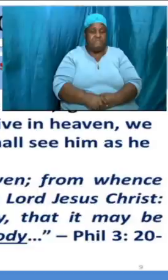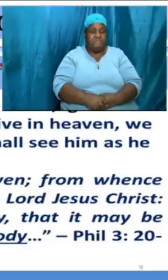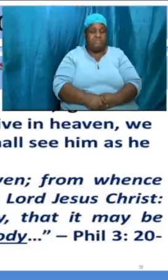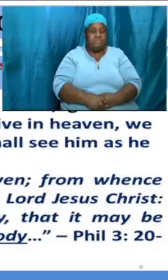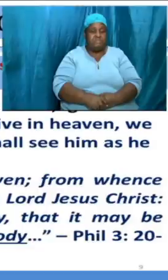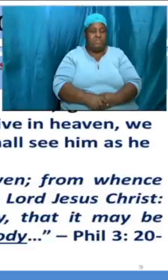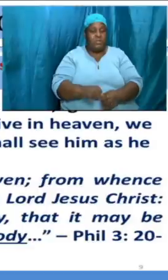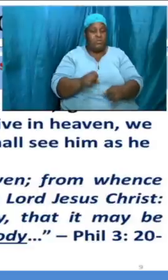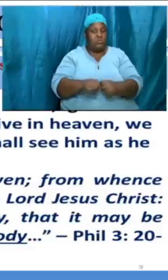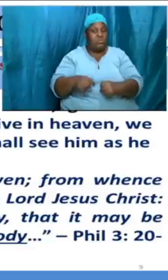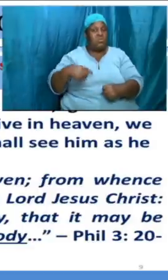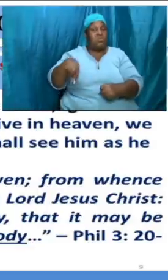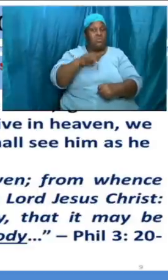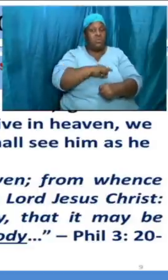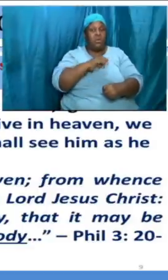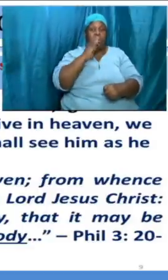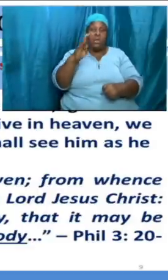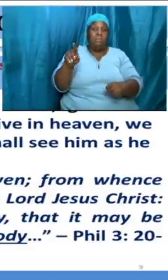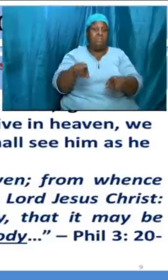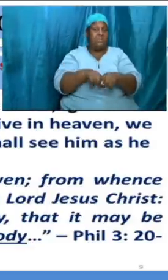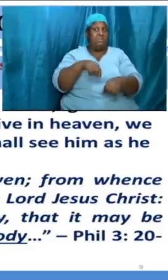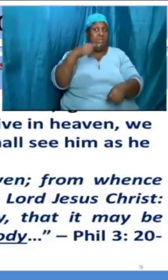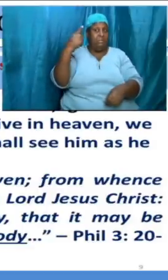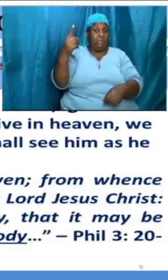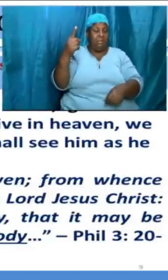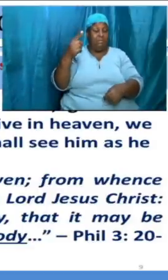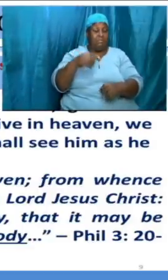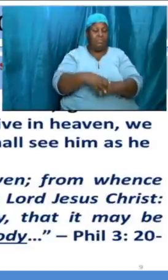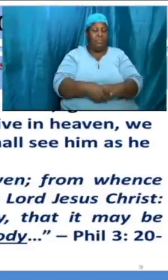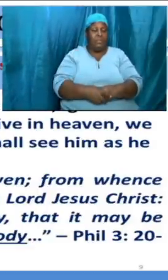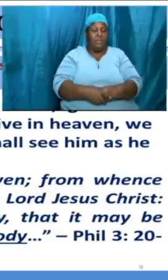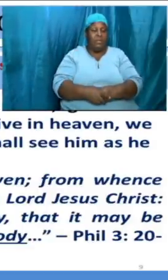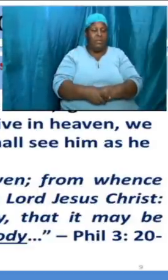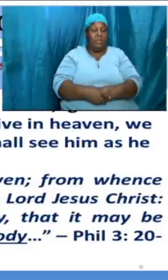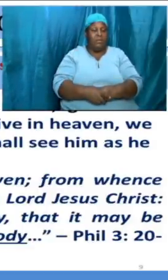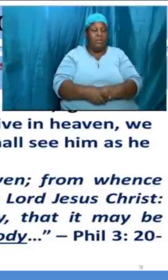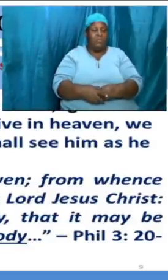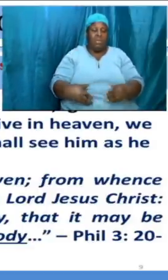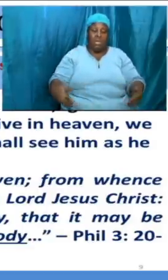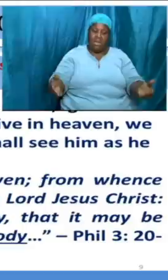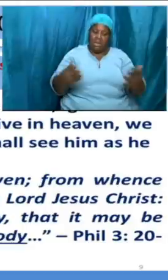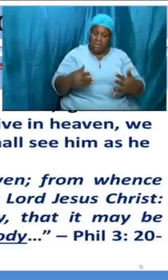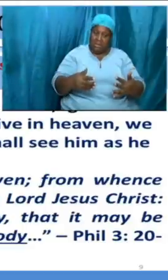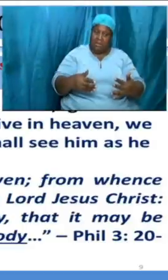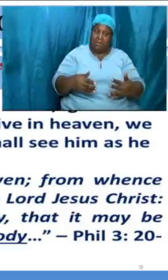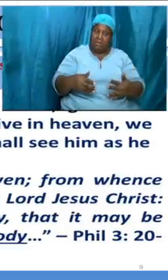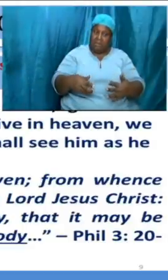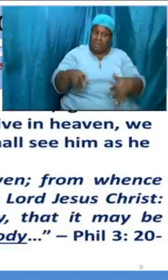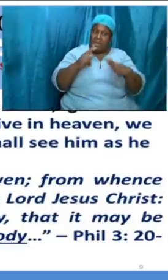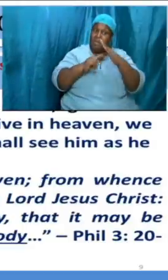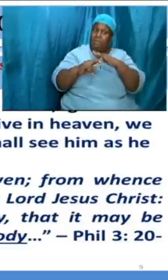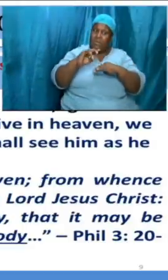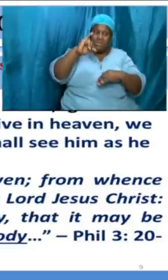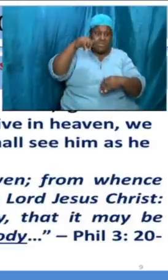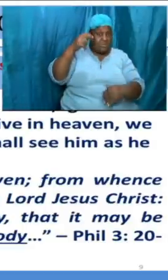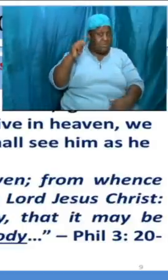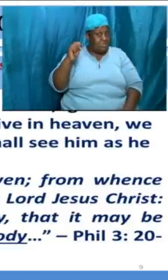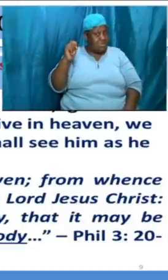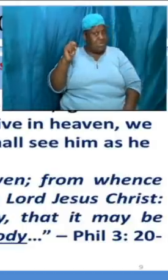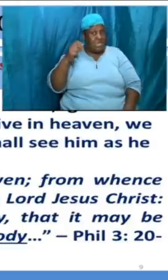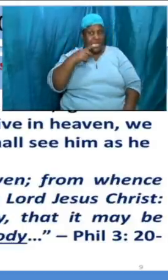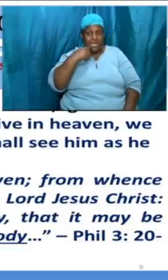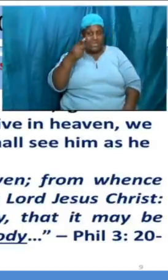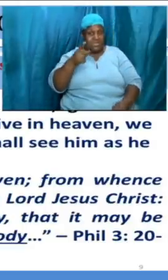like him yes we are going to be like him and hear what the apostle john says about this also